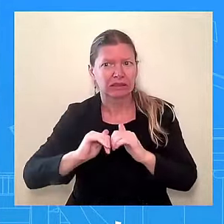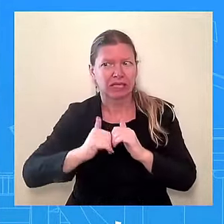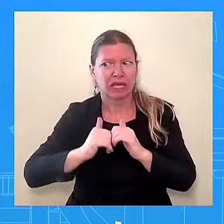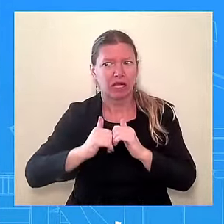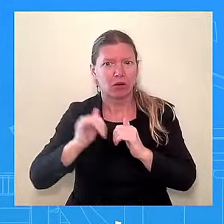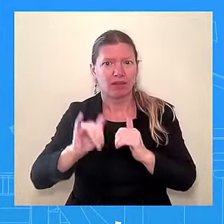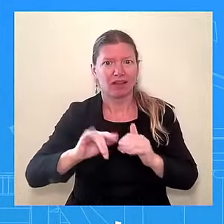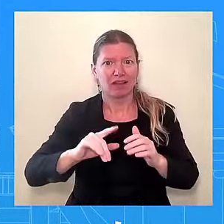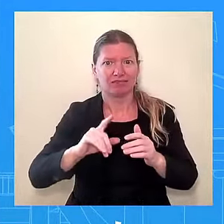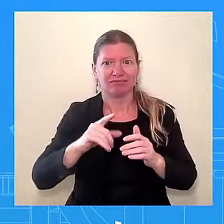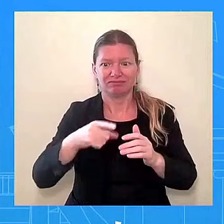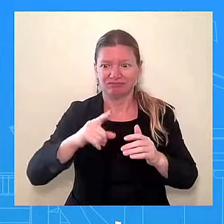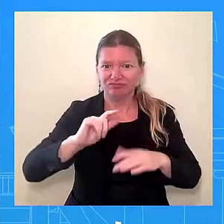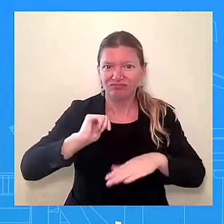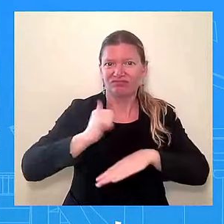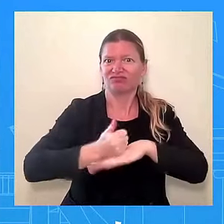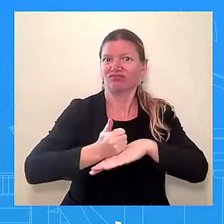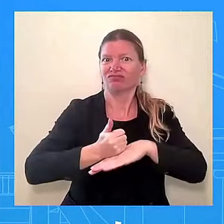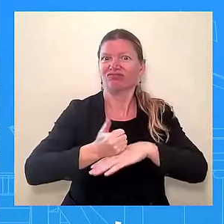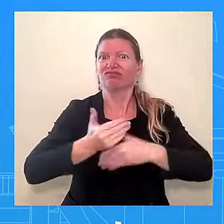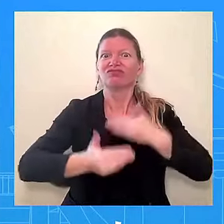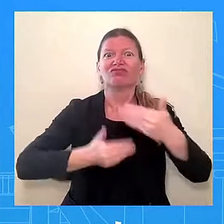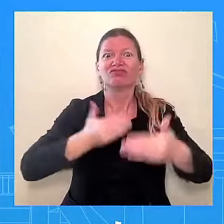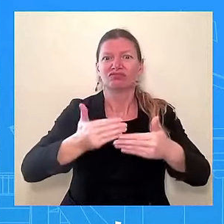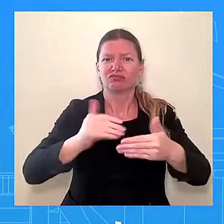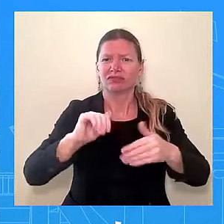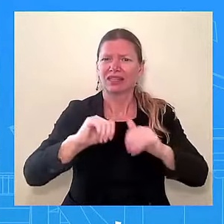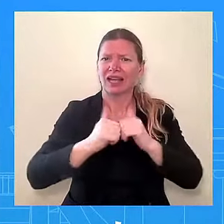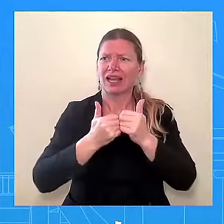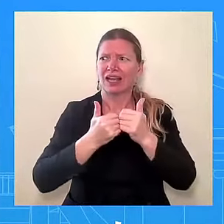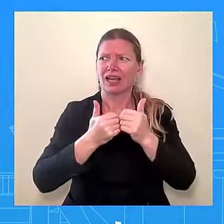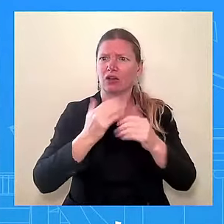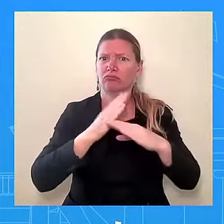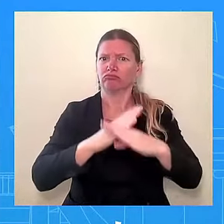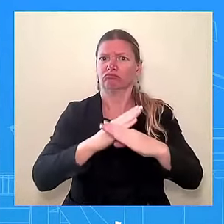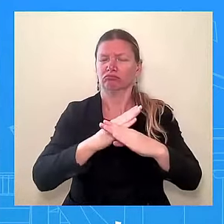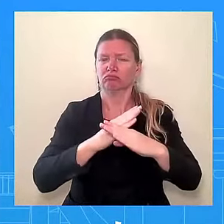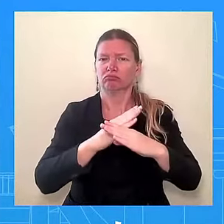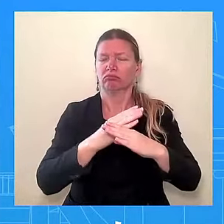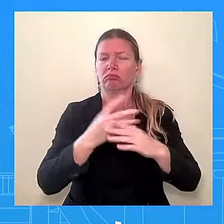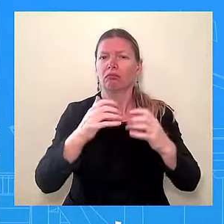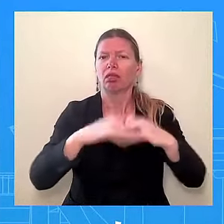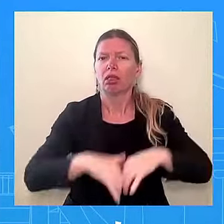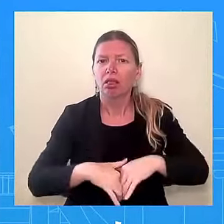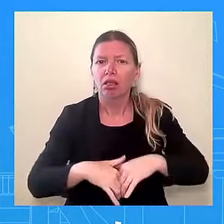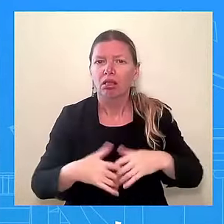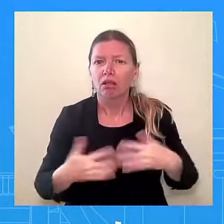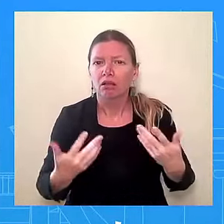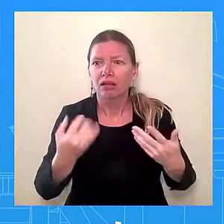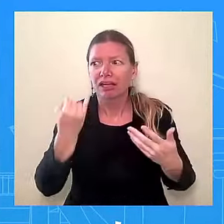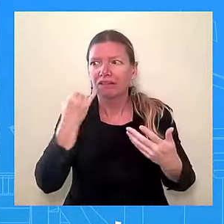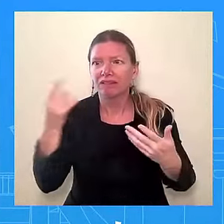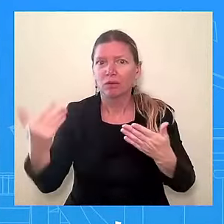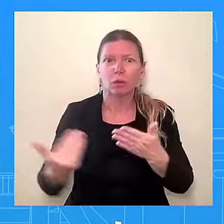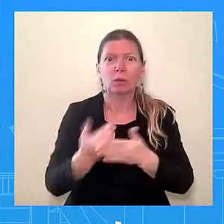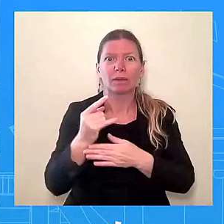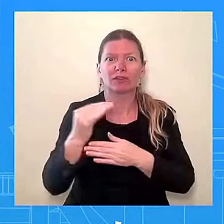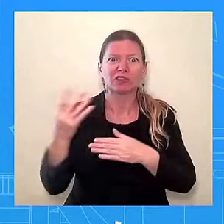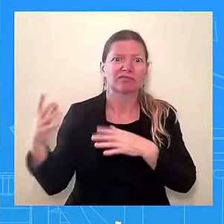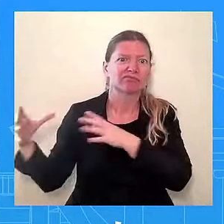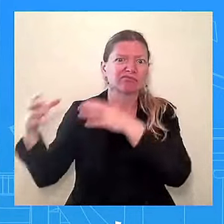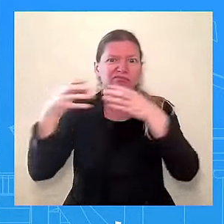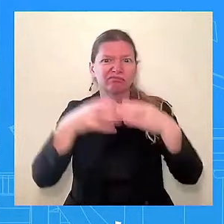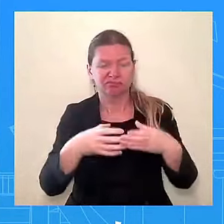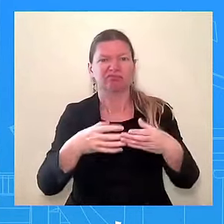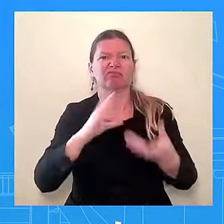avoid them from being reversed if a new administration came in? Let me answer the question generally,